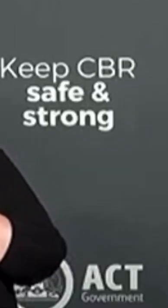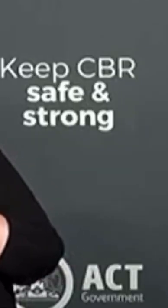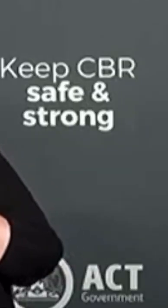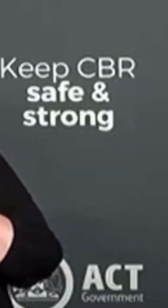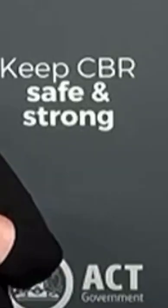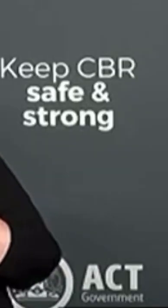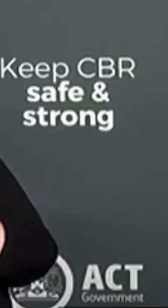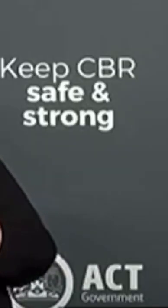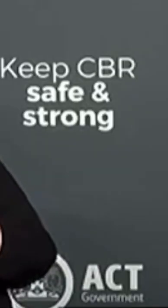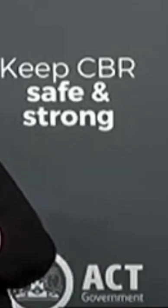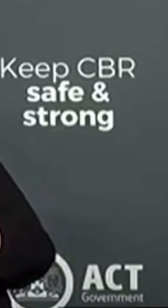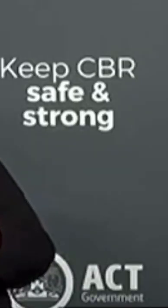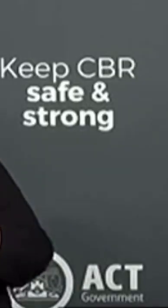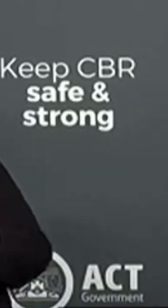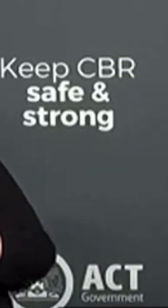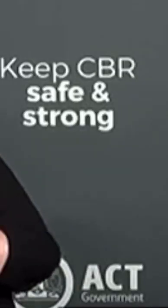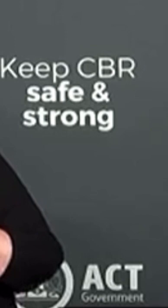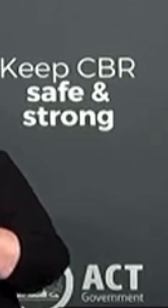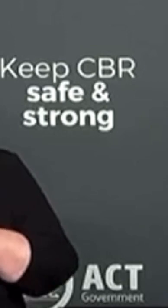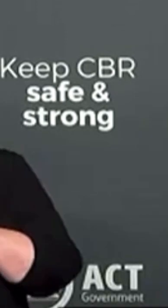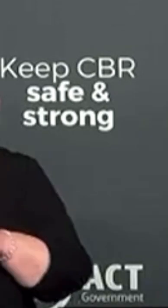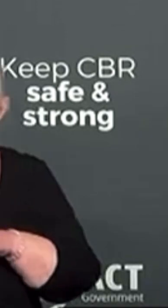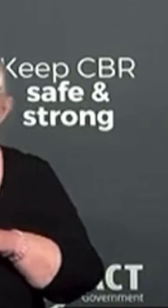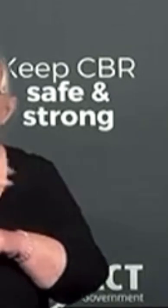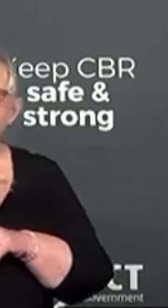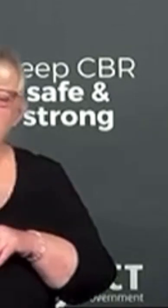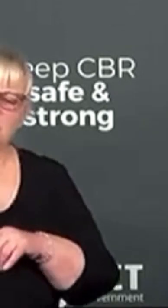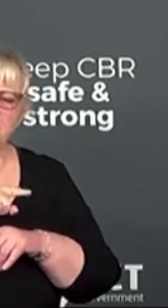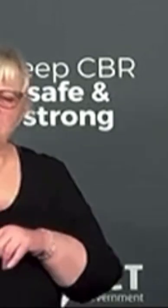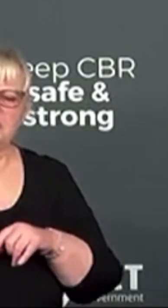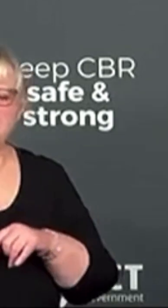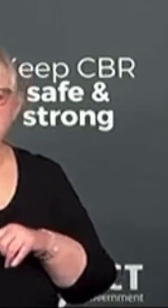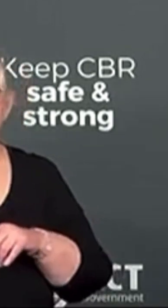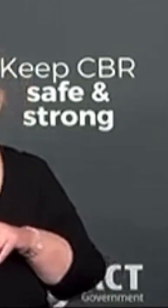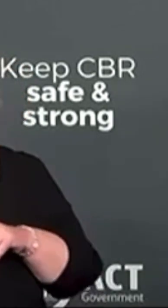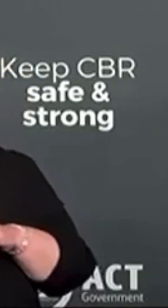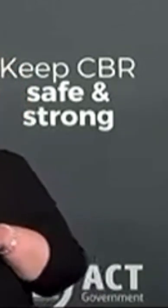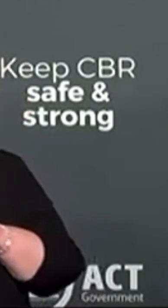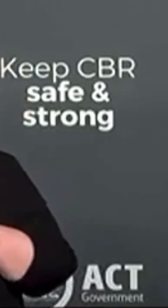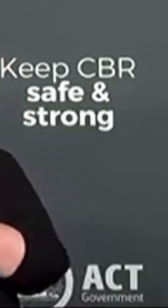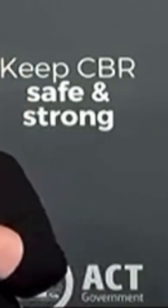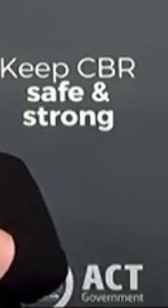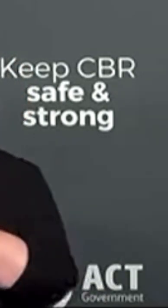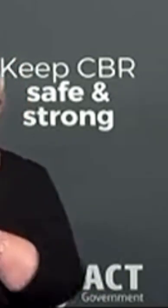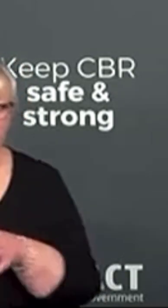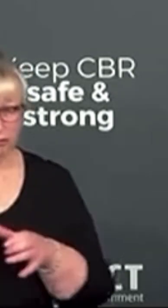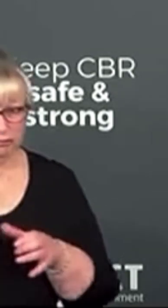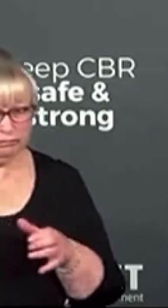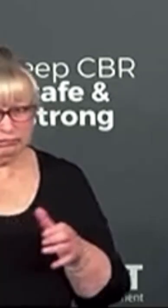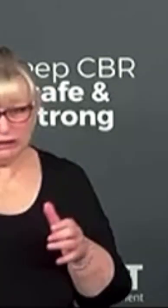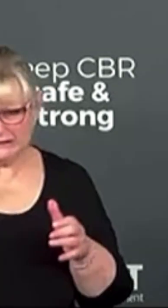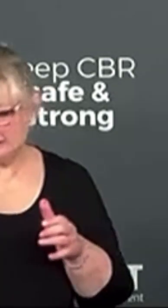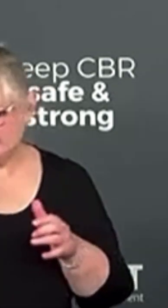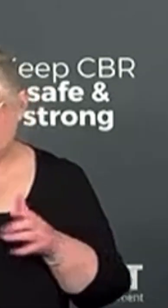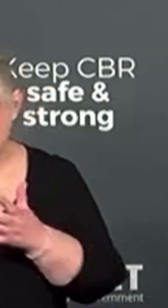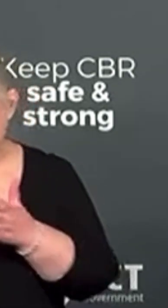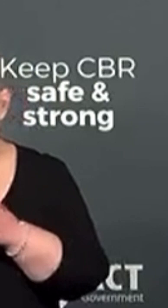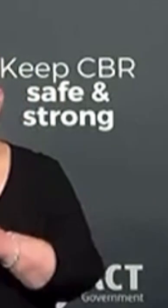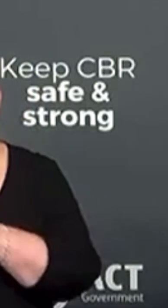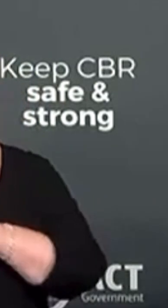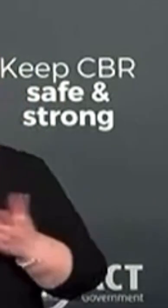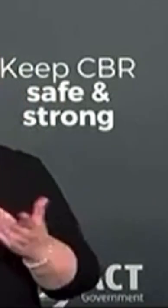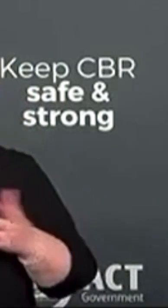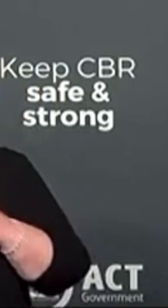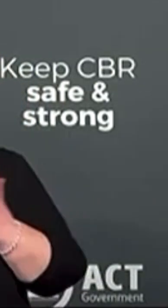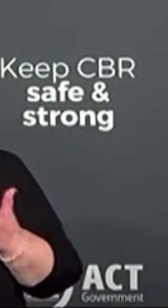A small number of people for whom they, for medical reasons, cannot get vaccinated, and then